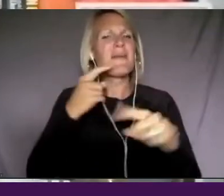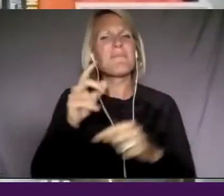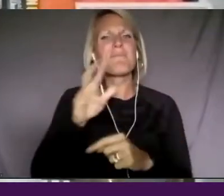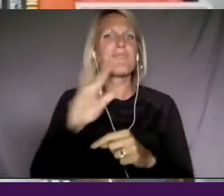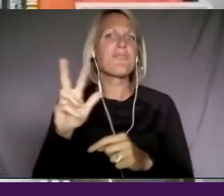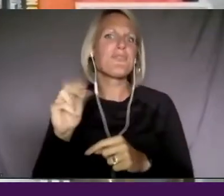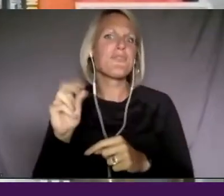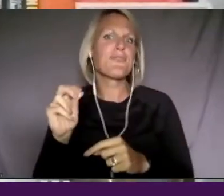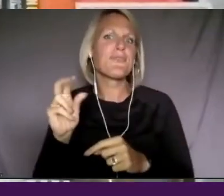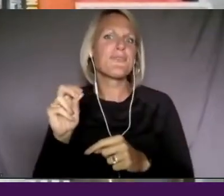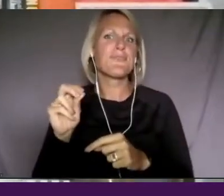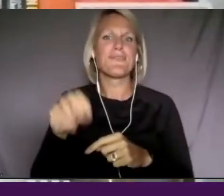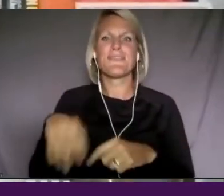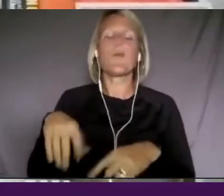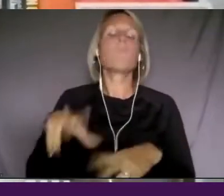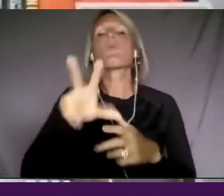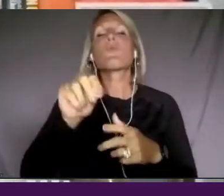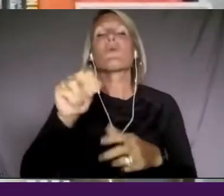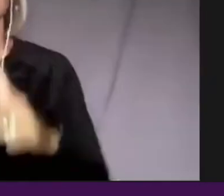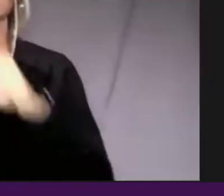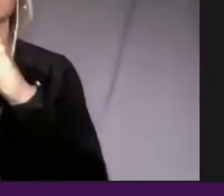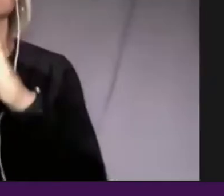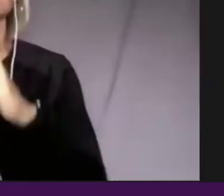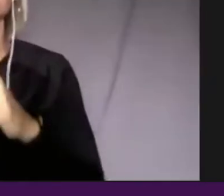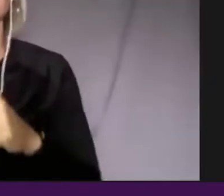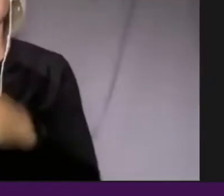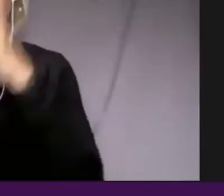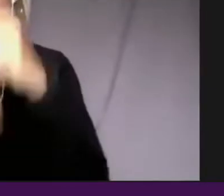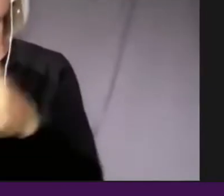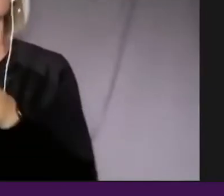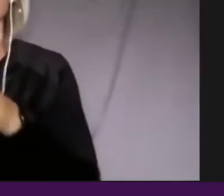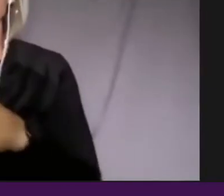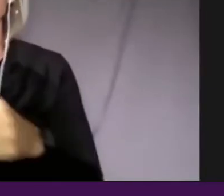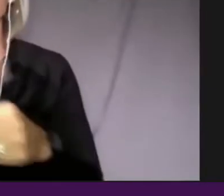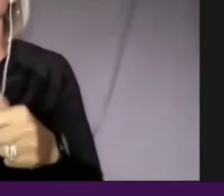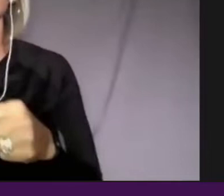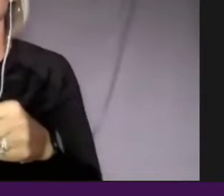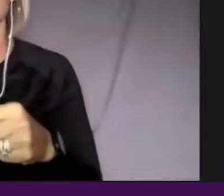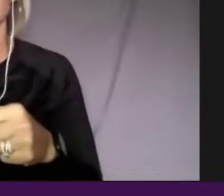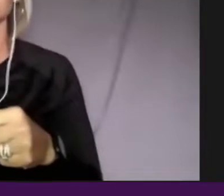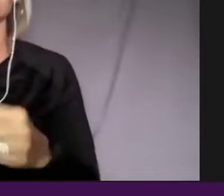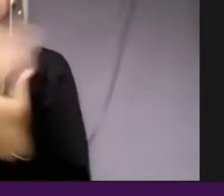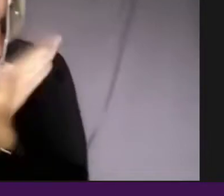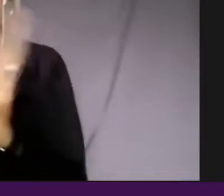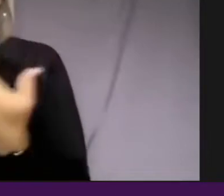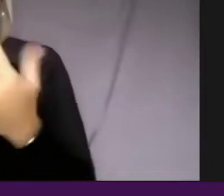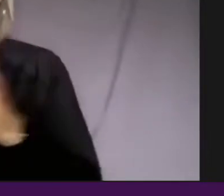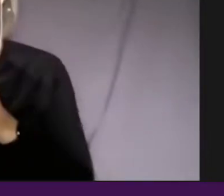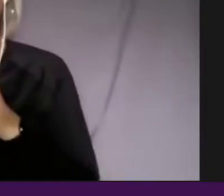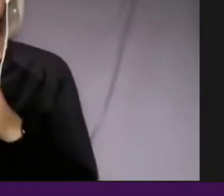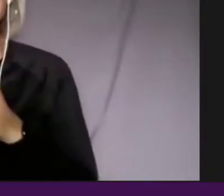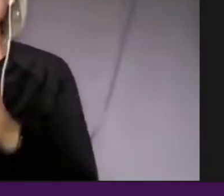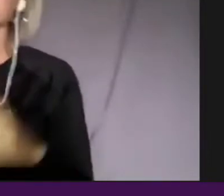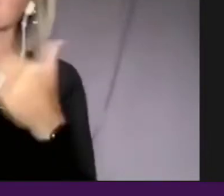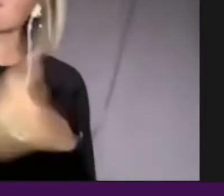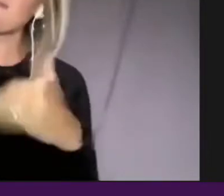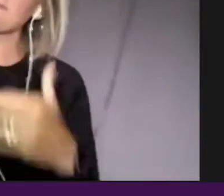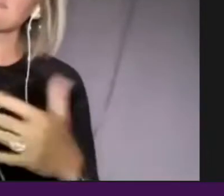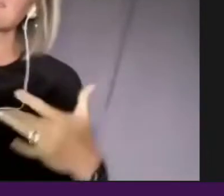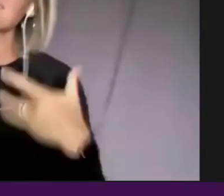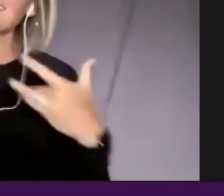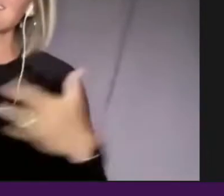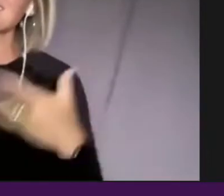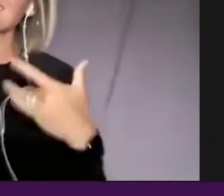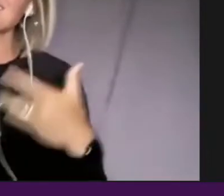uh, legacy series like American experience. Fantastic. Well, I'm looking forward to watching those stories and